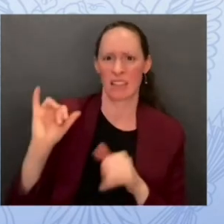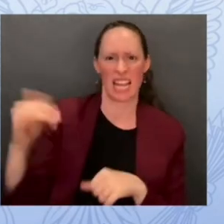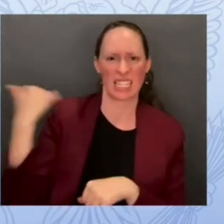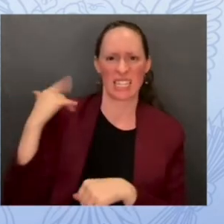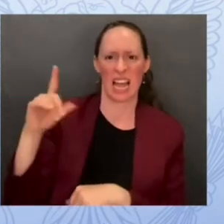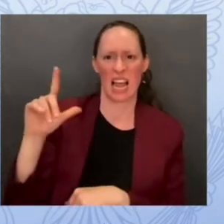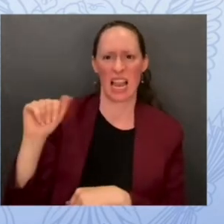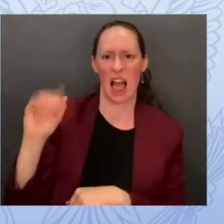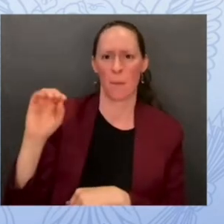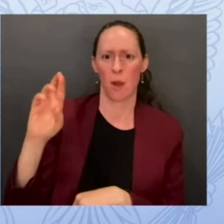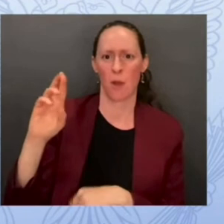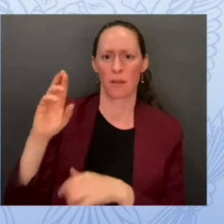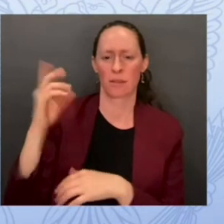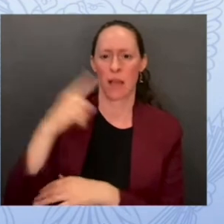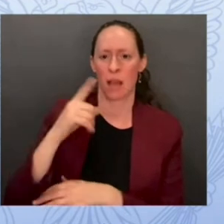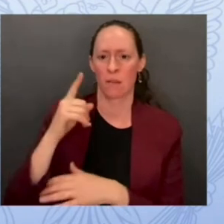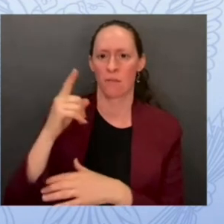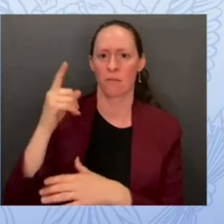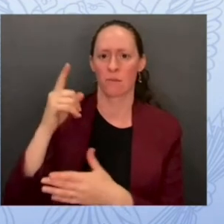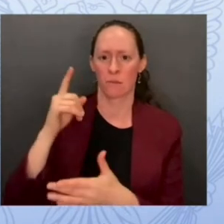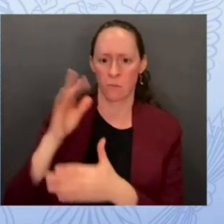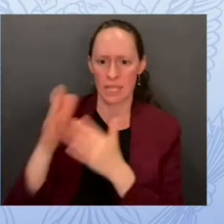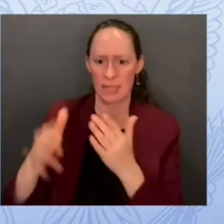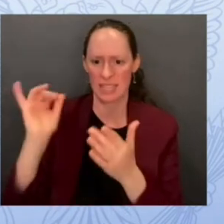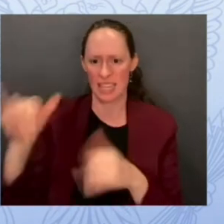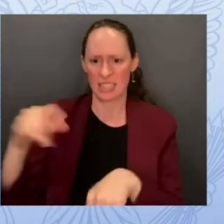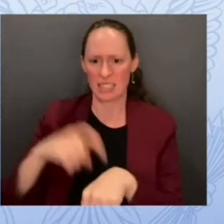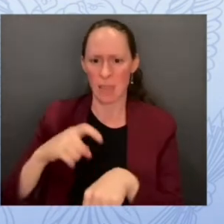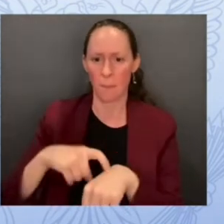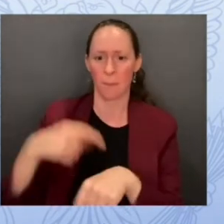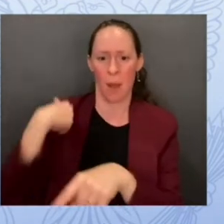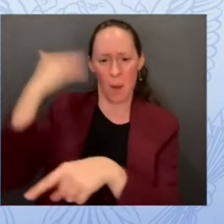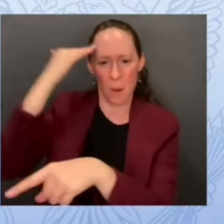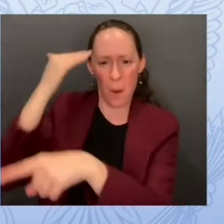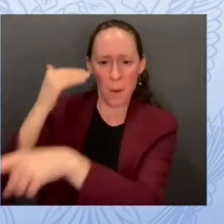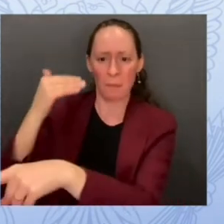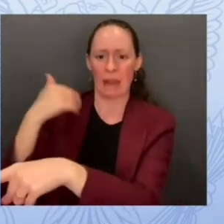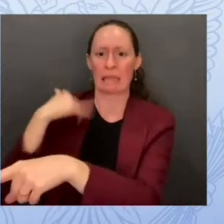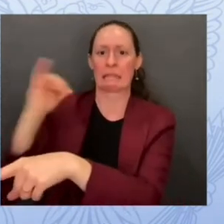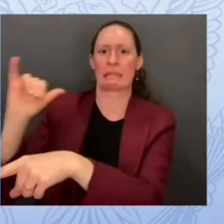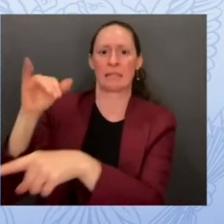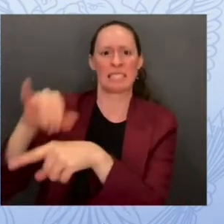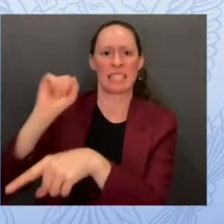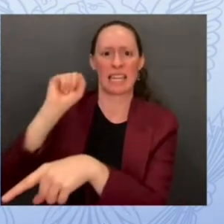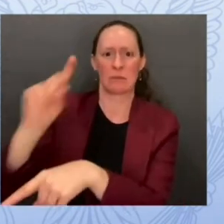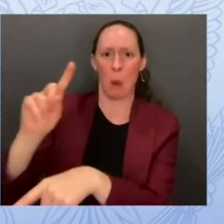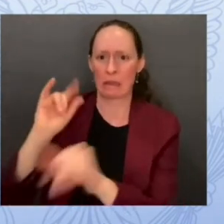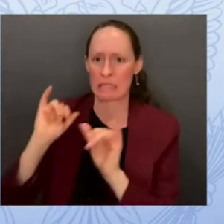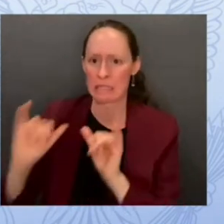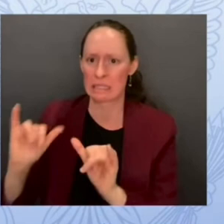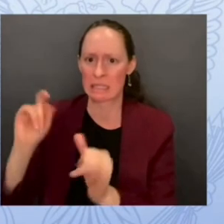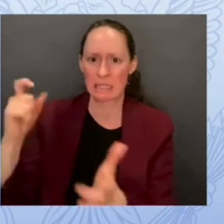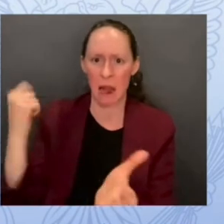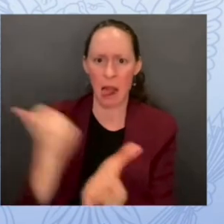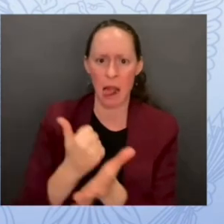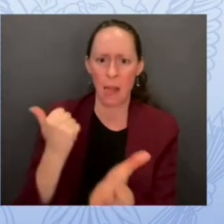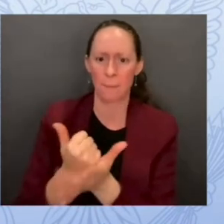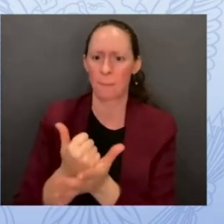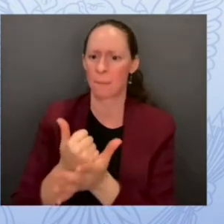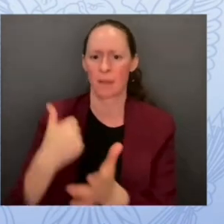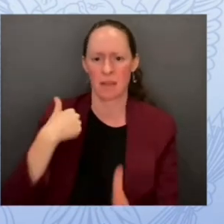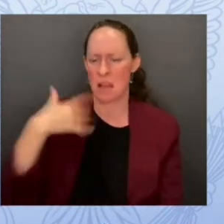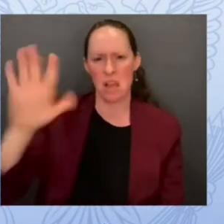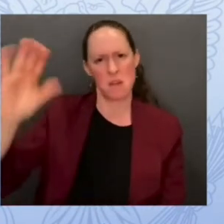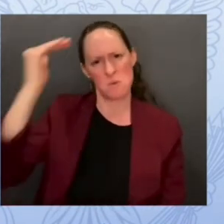i knew he needed help and he needed help now and i understand president biden's commitment to a whole of government approach our secretary's commitment to being a service